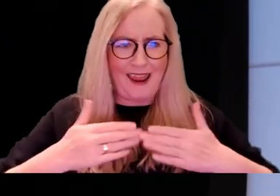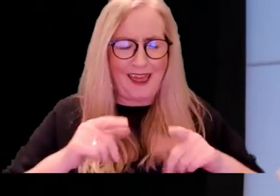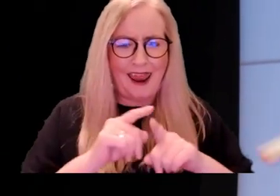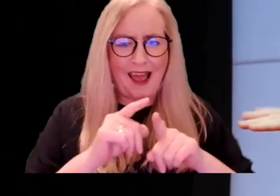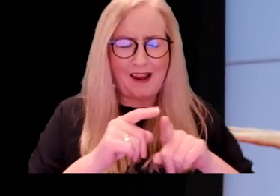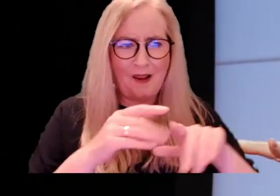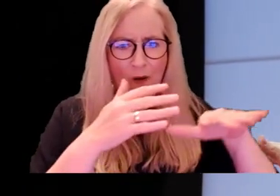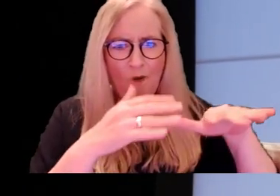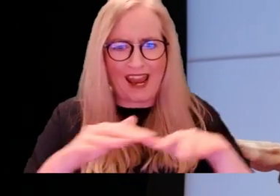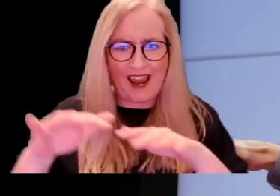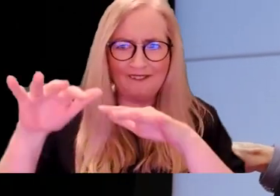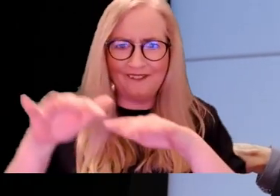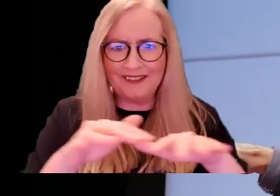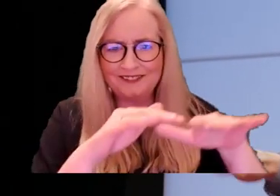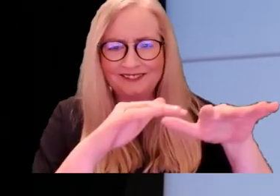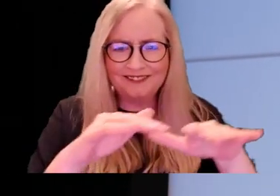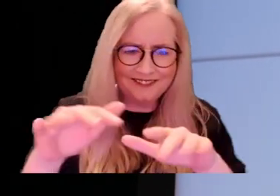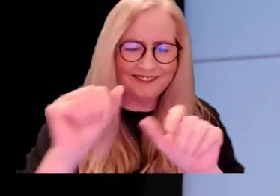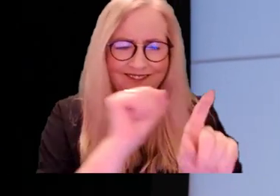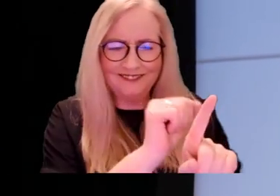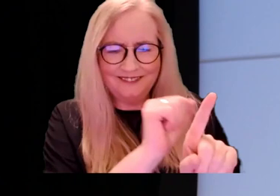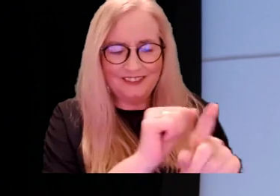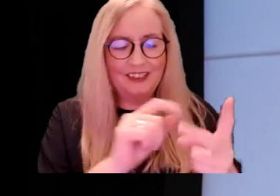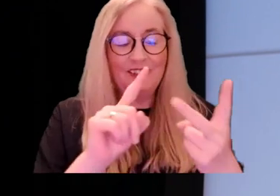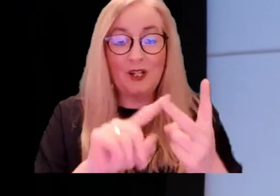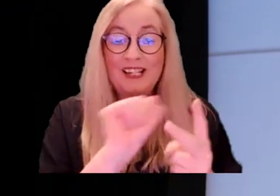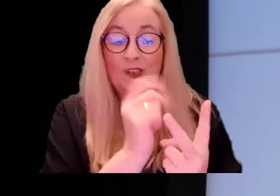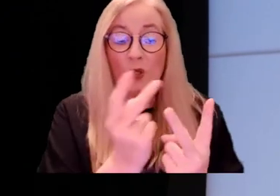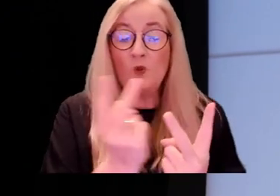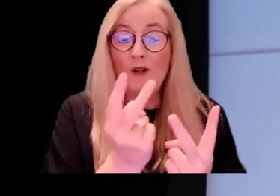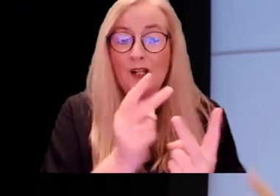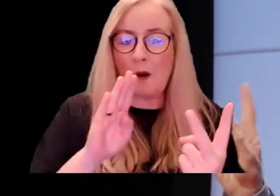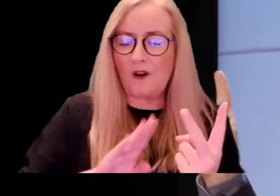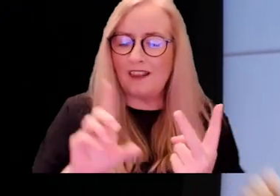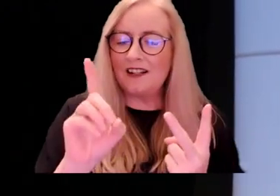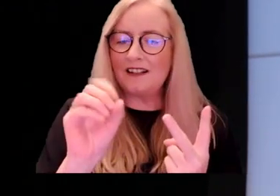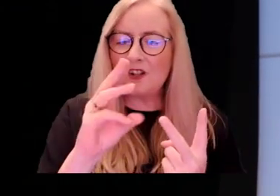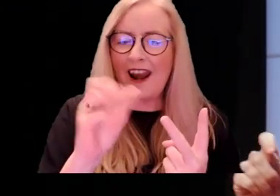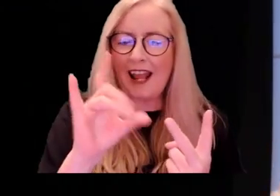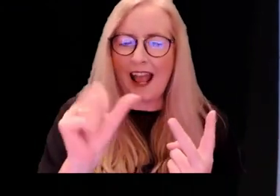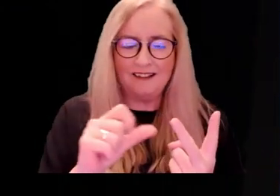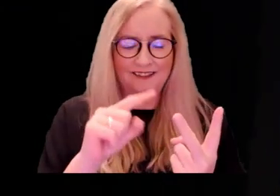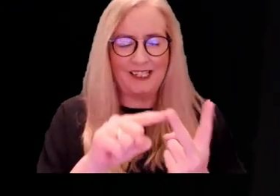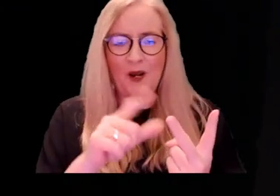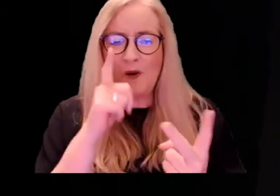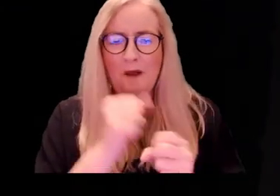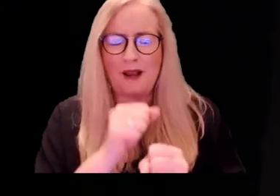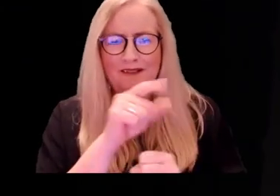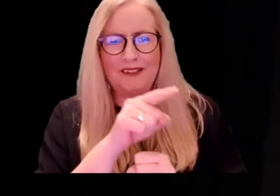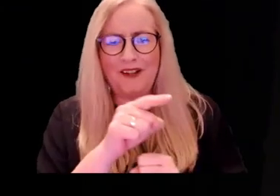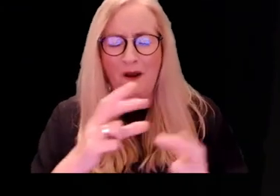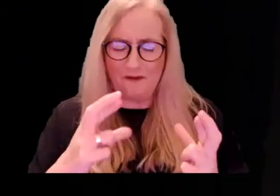I waves washing. Next, his twin brother, Dunica, tells us how